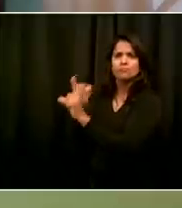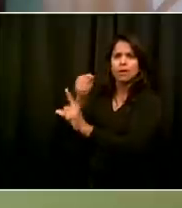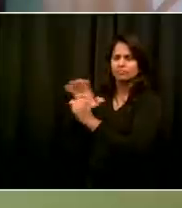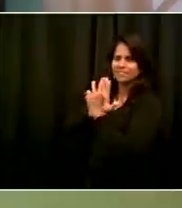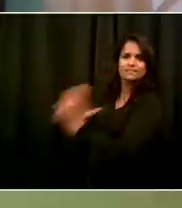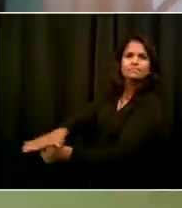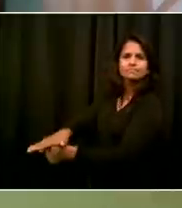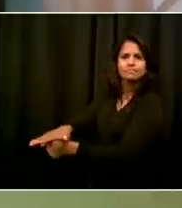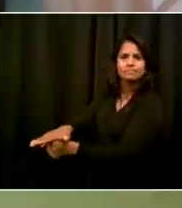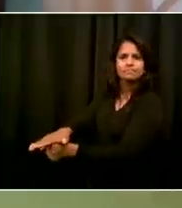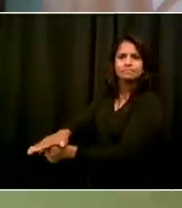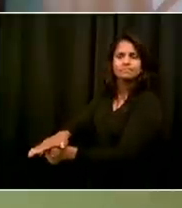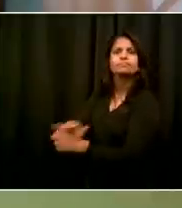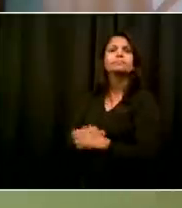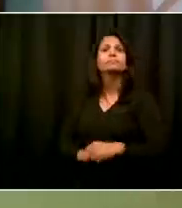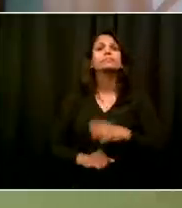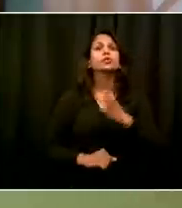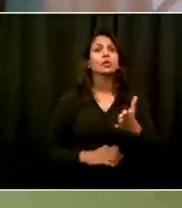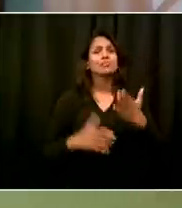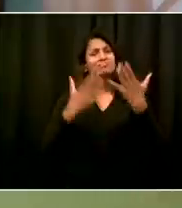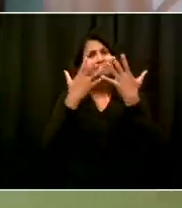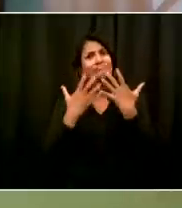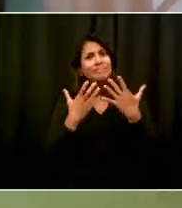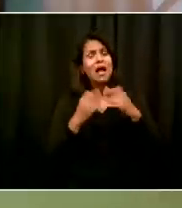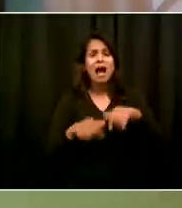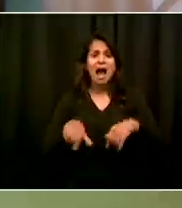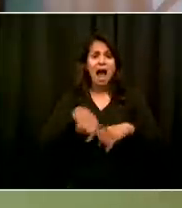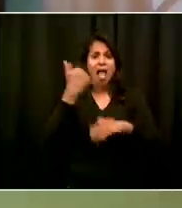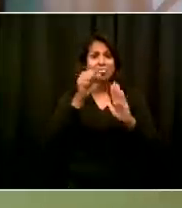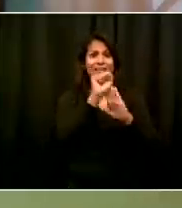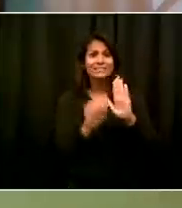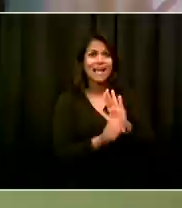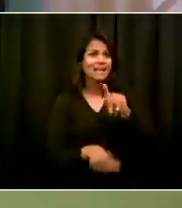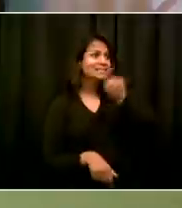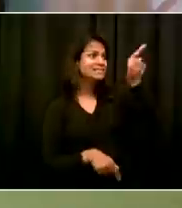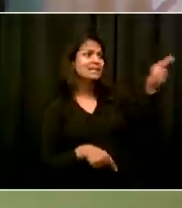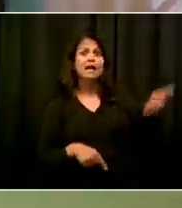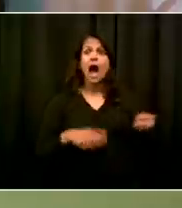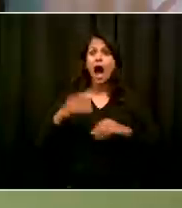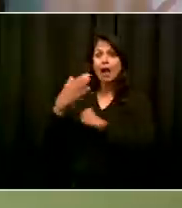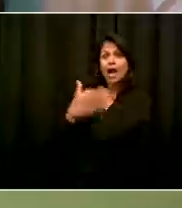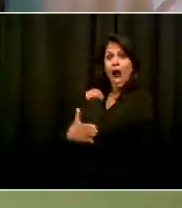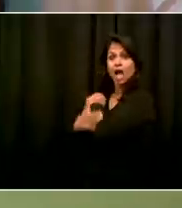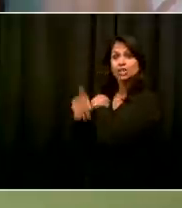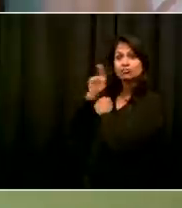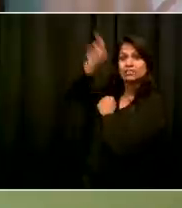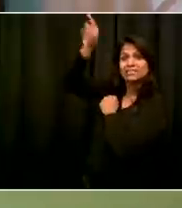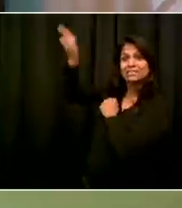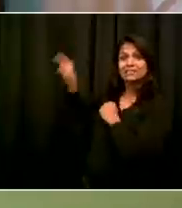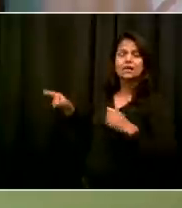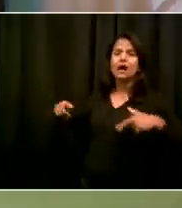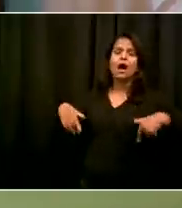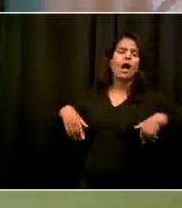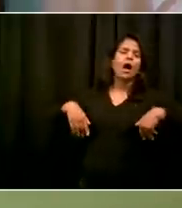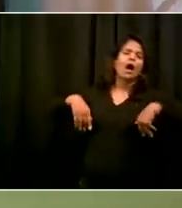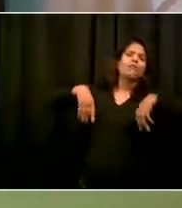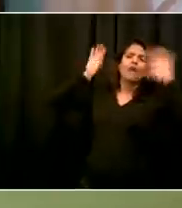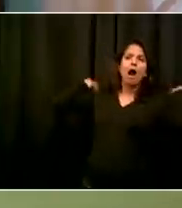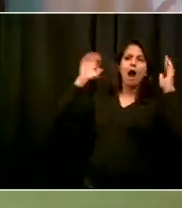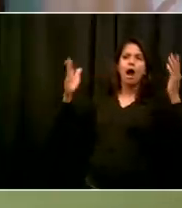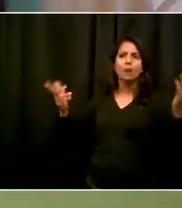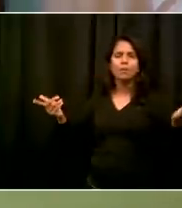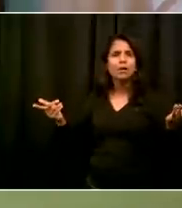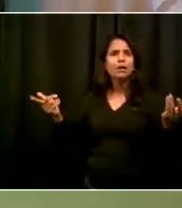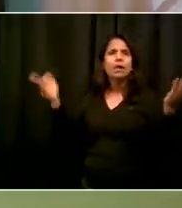of the world, have essentially said, well, you know, we're just going to have to live with a fairly high level of virus.